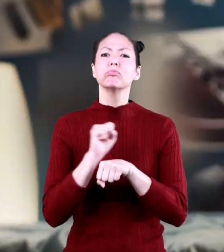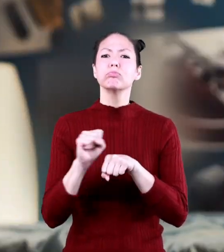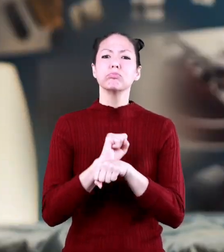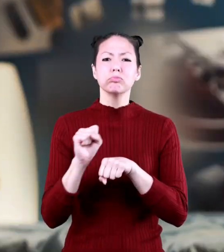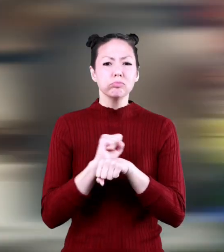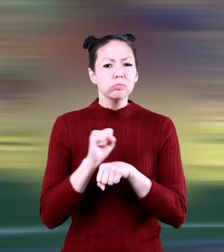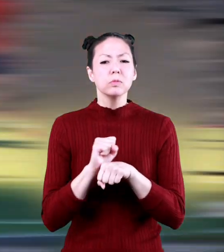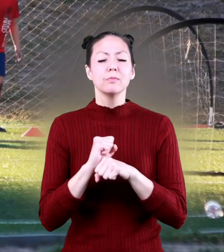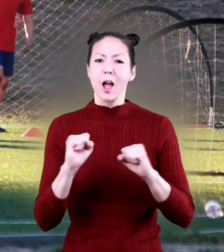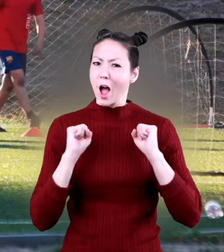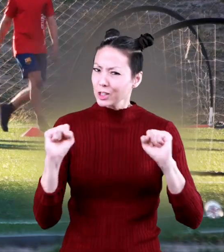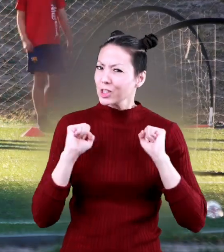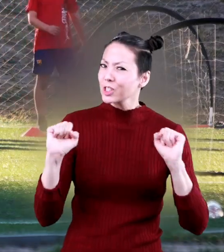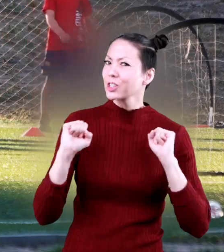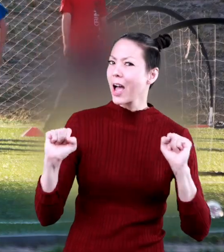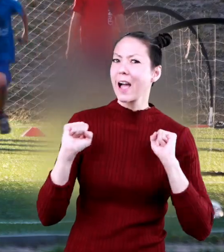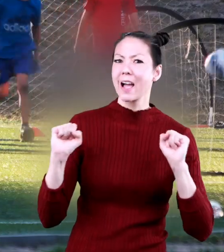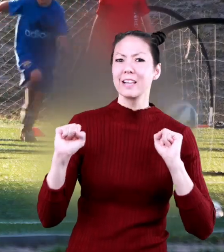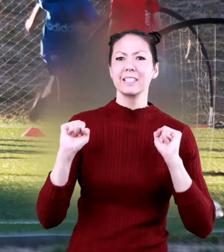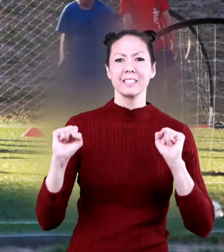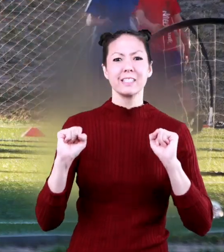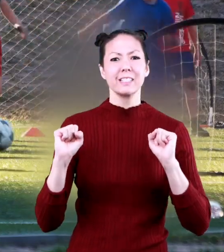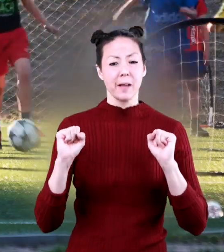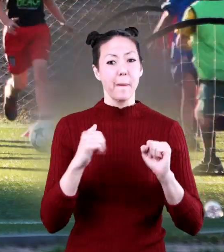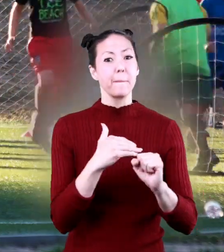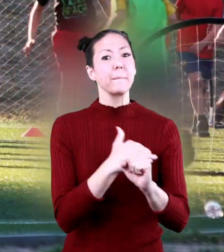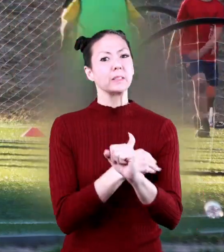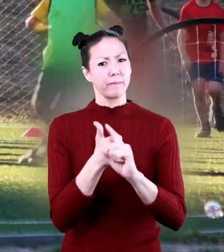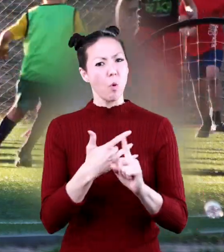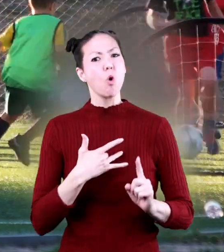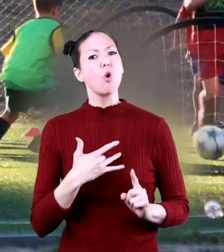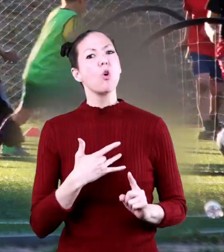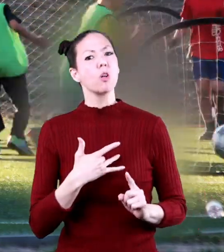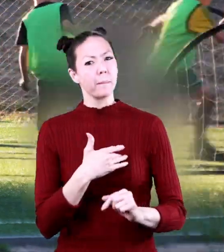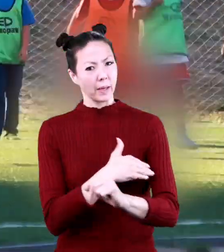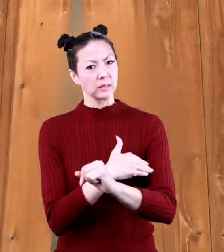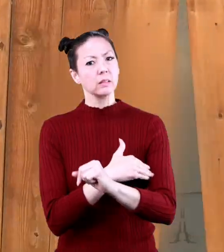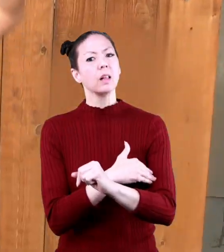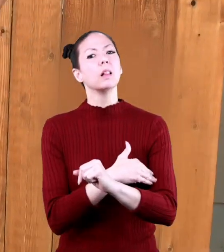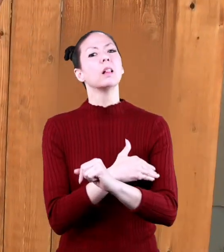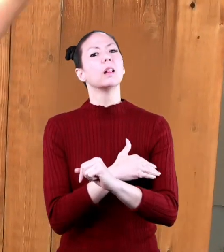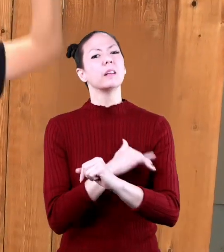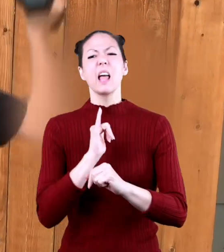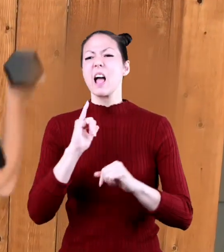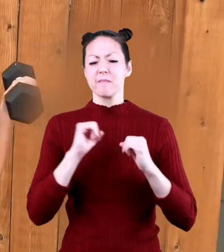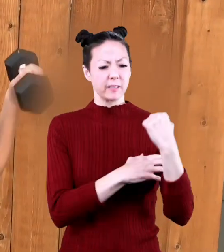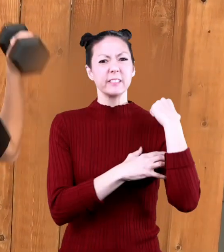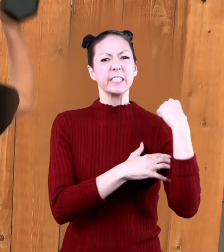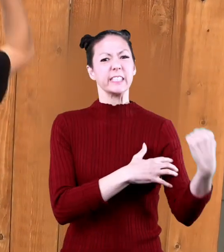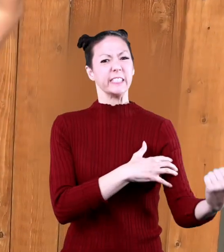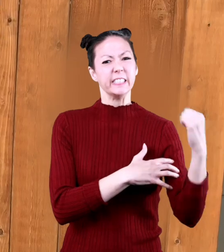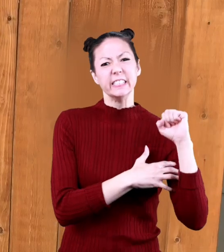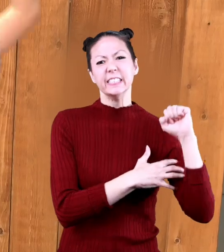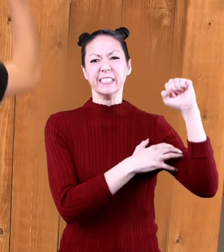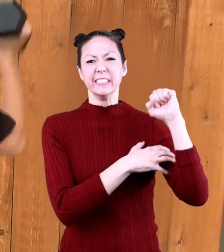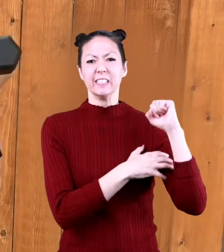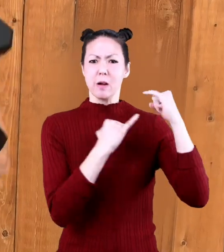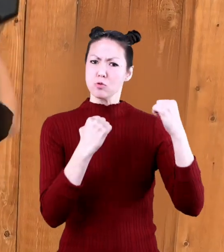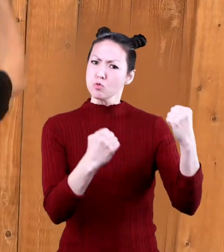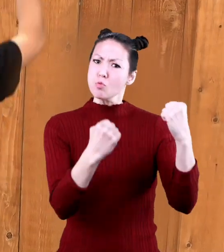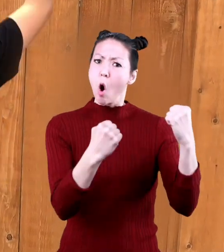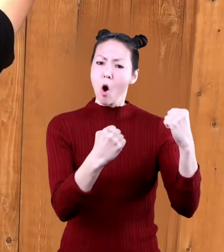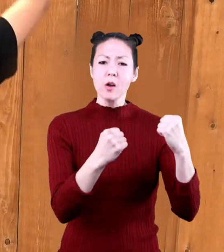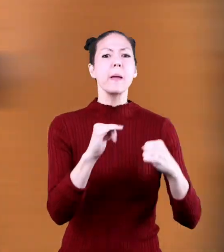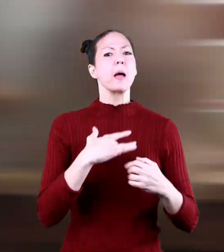exercise the heart is a muscle and just like other muscles in your body exercise can help it